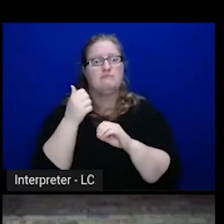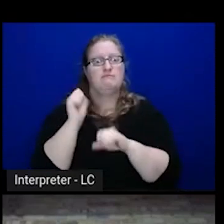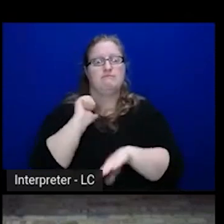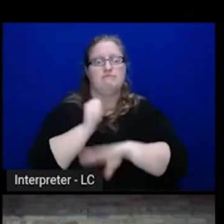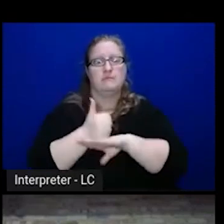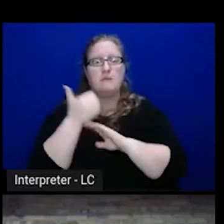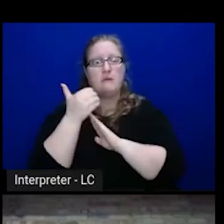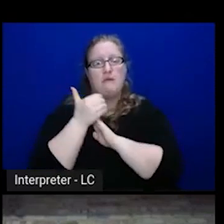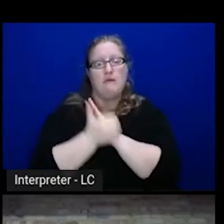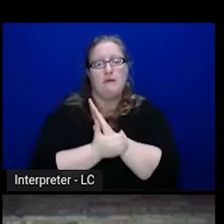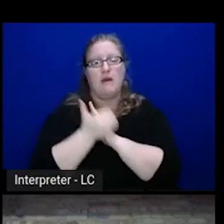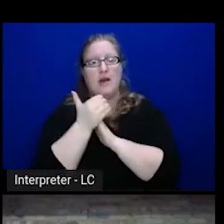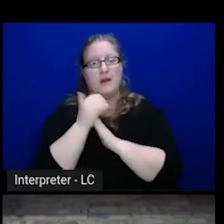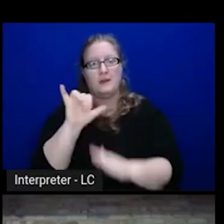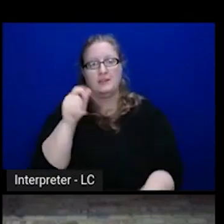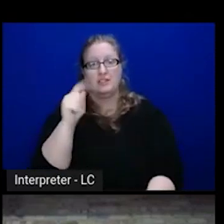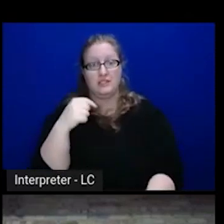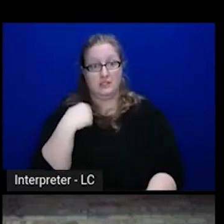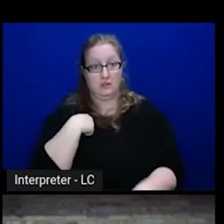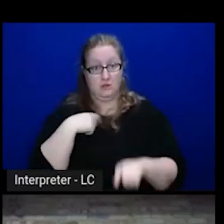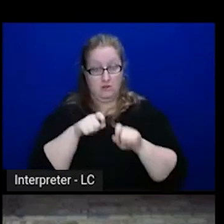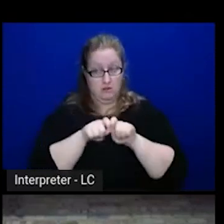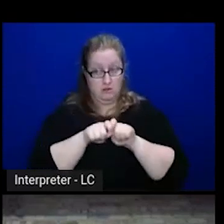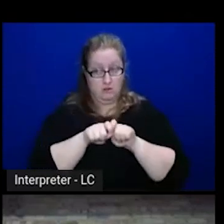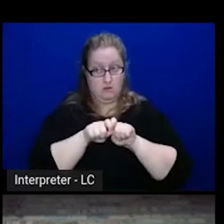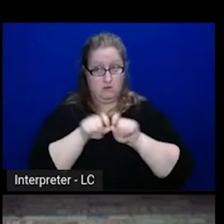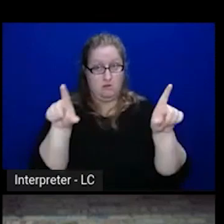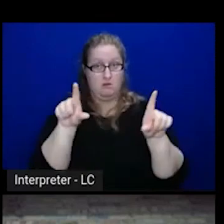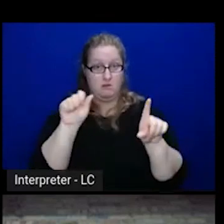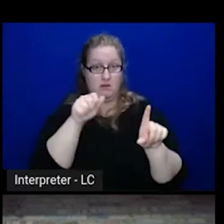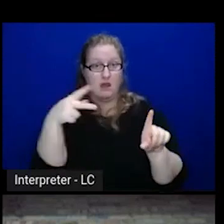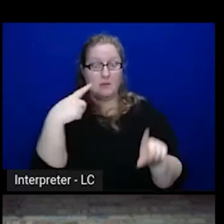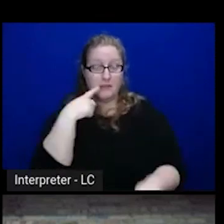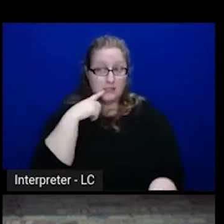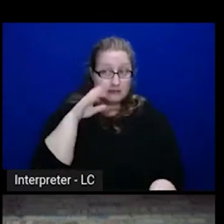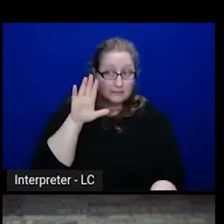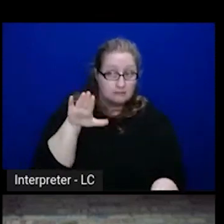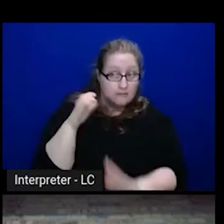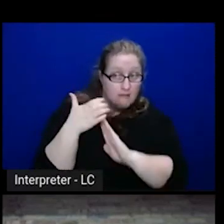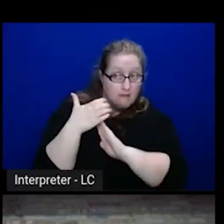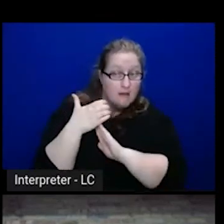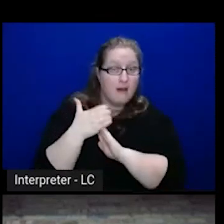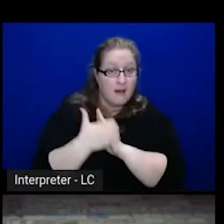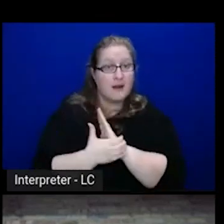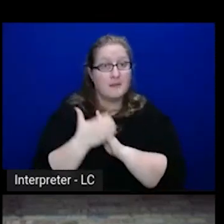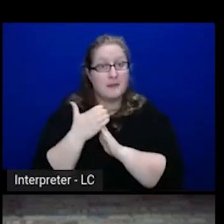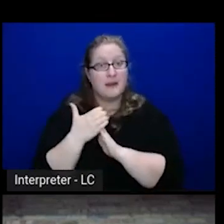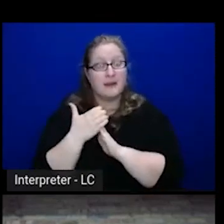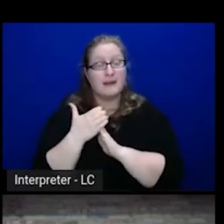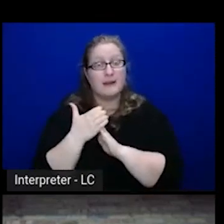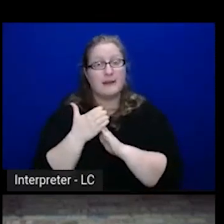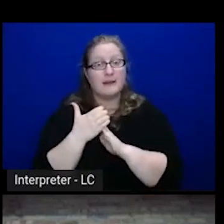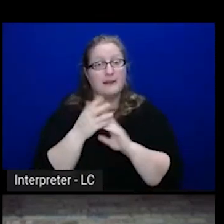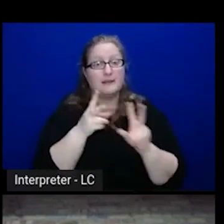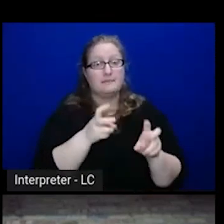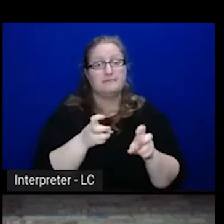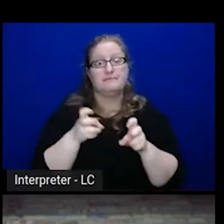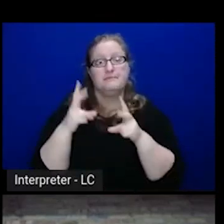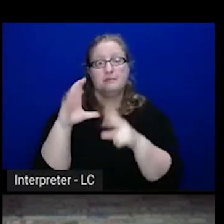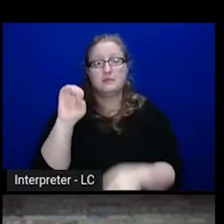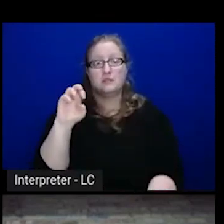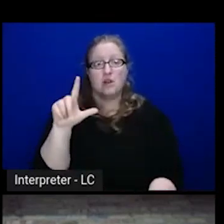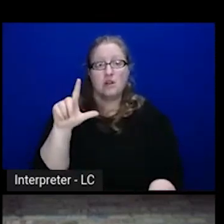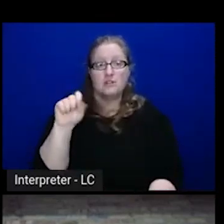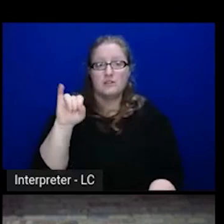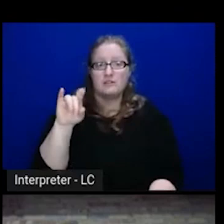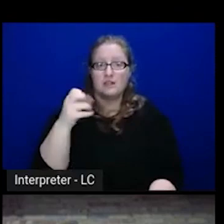So what that means is when I set up, deploy an application and I've told it, hey, automatically pop that console sidecar in there. So it's on